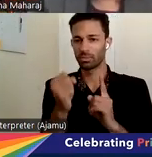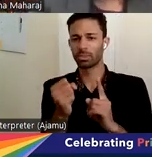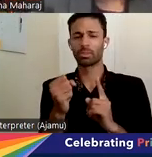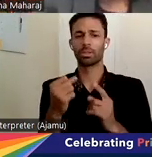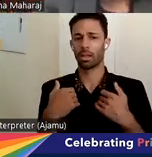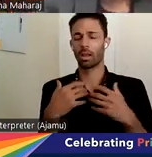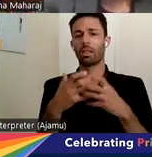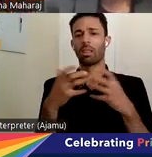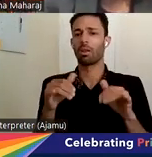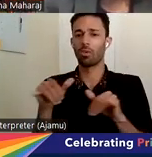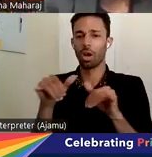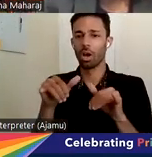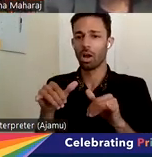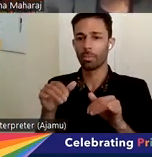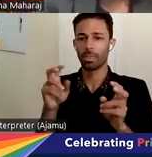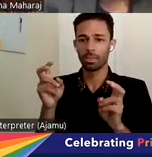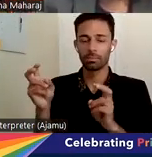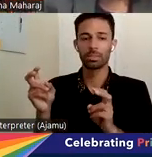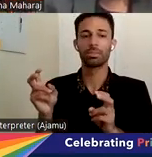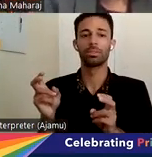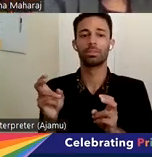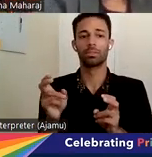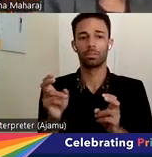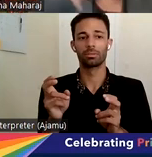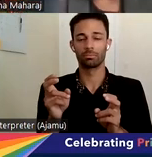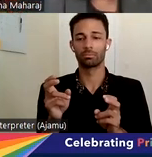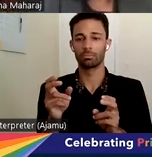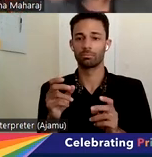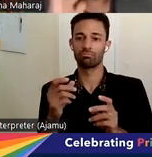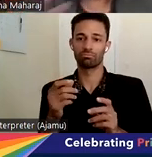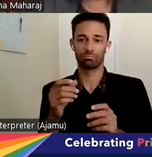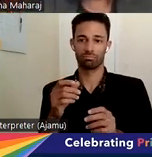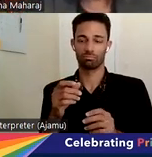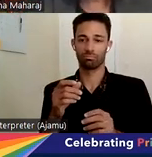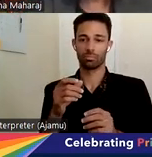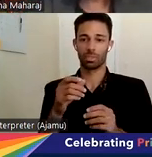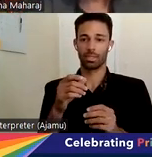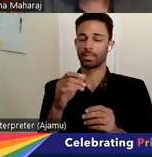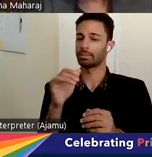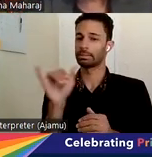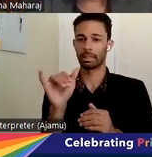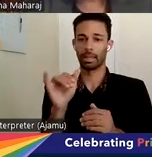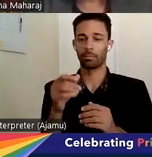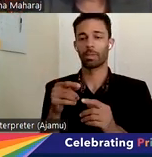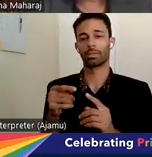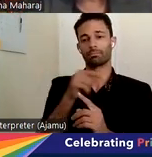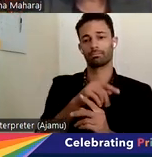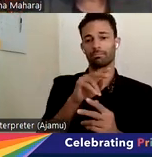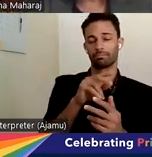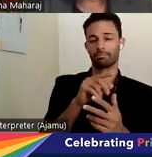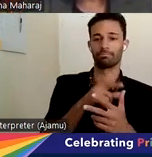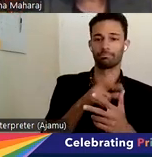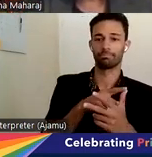themes as the first case. So highlighting some of what Sarah already discussed with, you know, bringing in the language services,